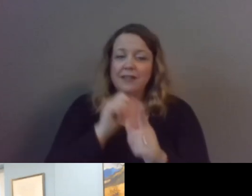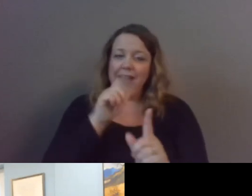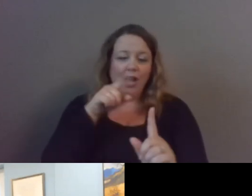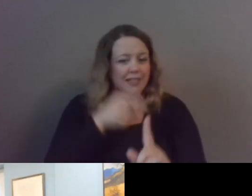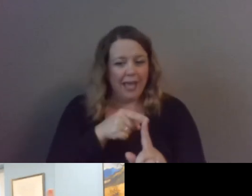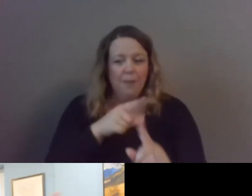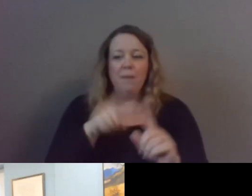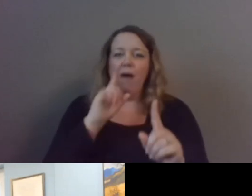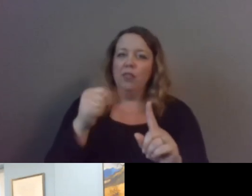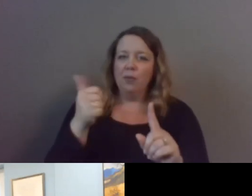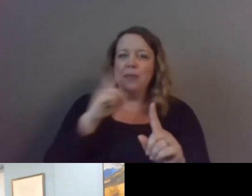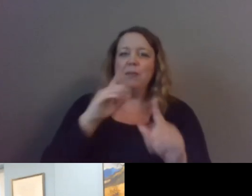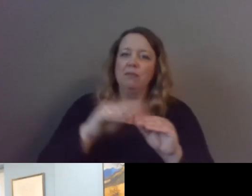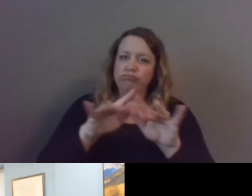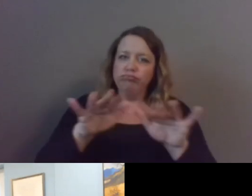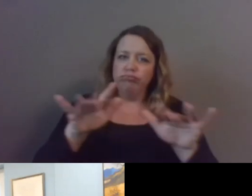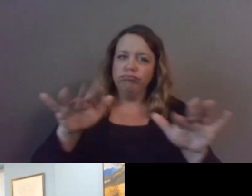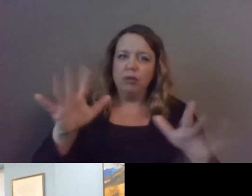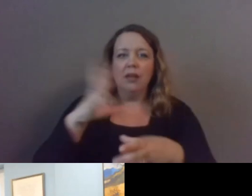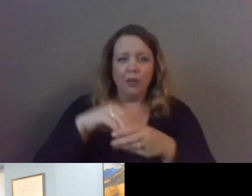are who are benefiting which includes all of us